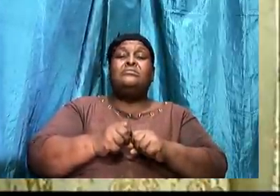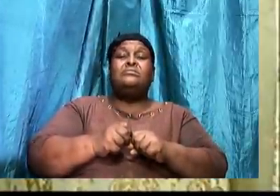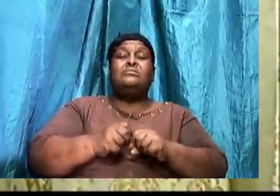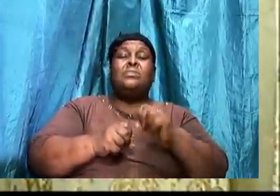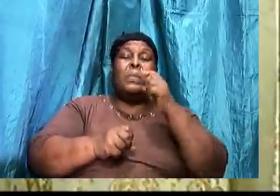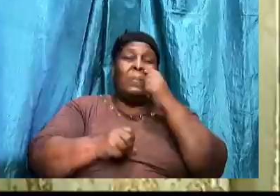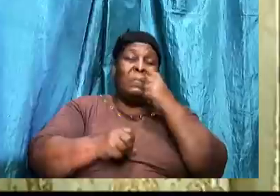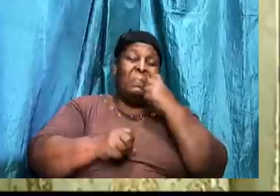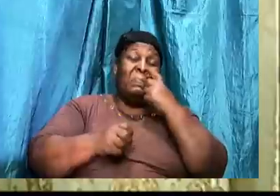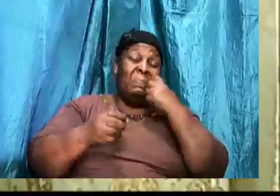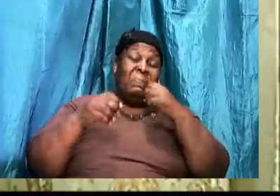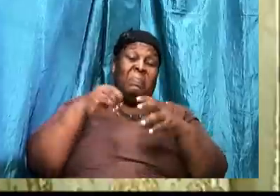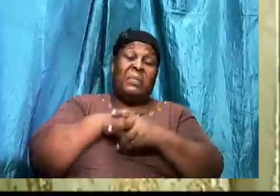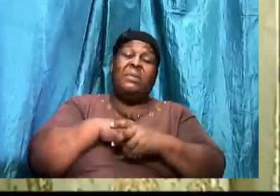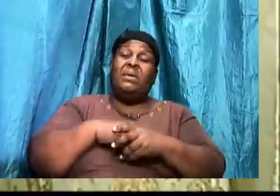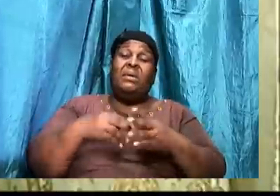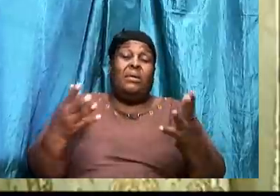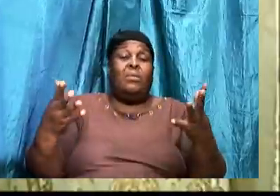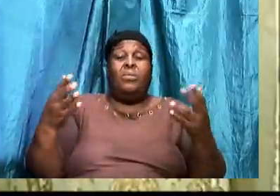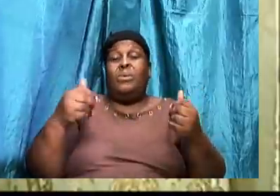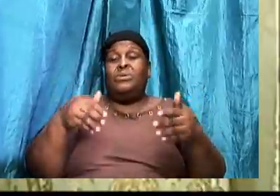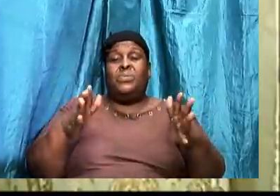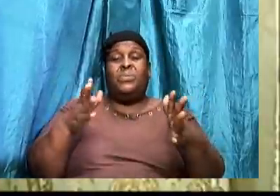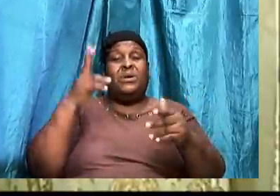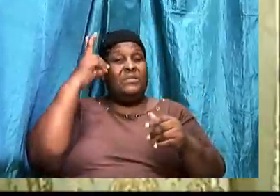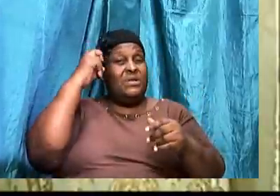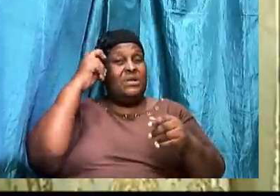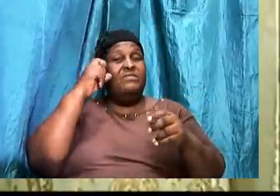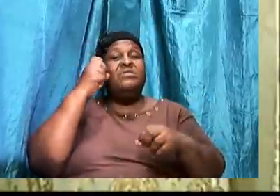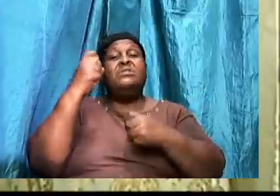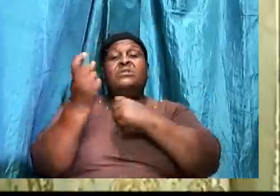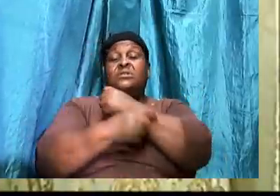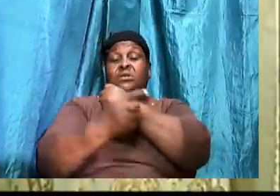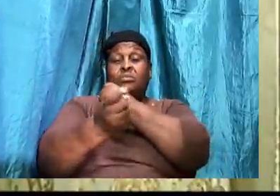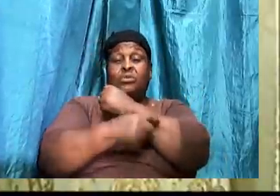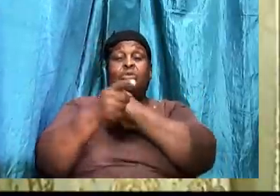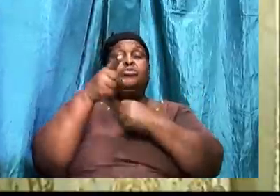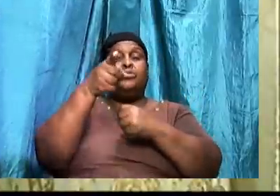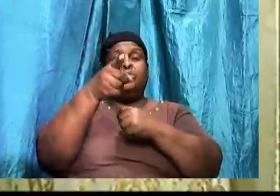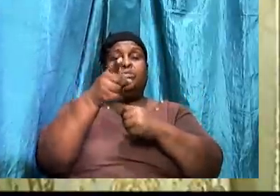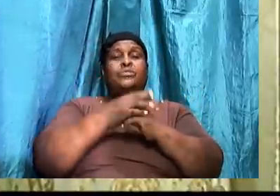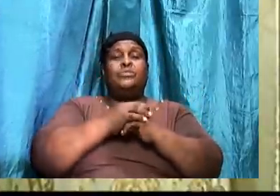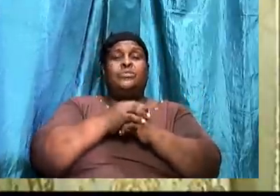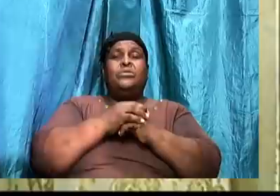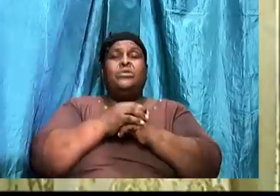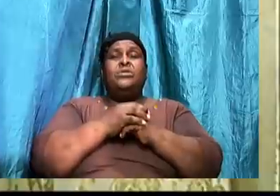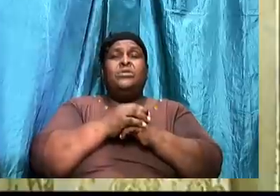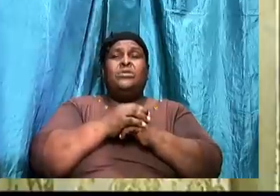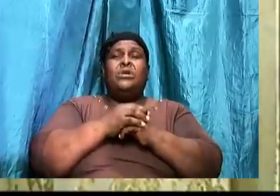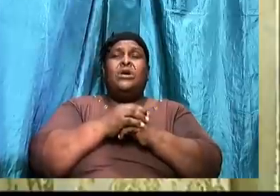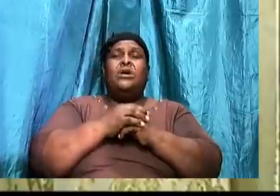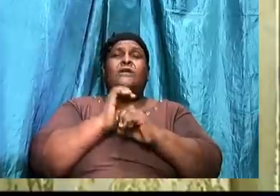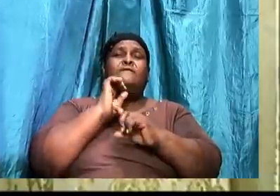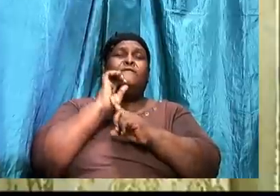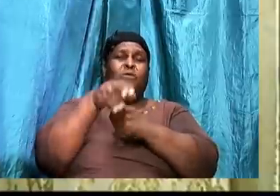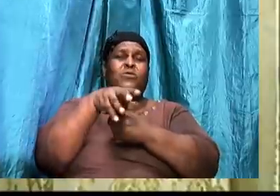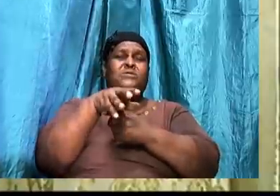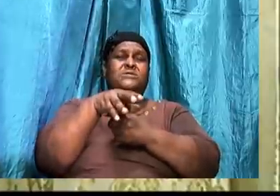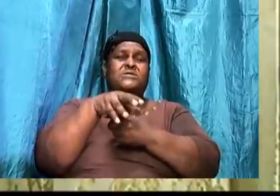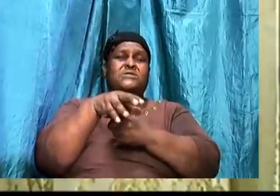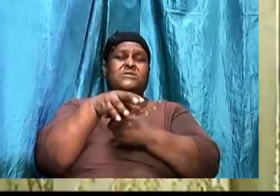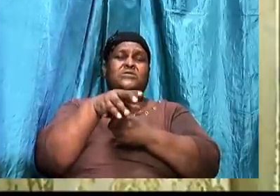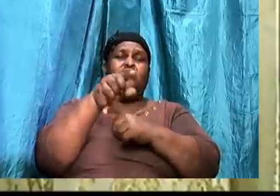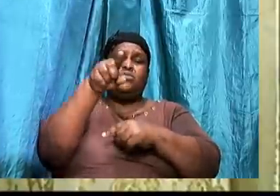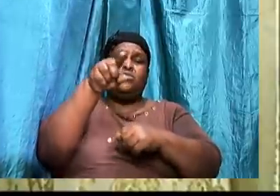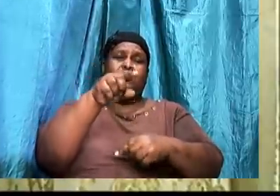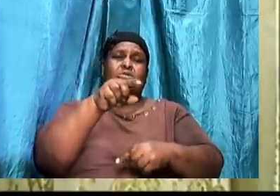In what way. Has the adversary. Been tempting you. Been. Pushing you. To challenge. The